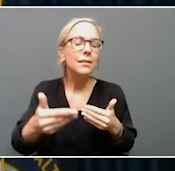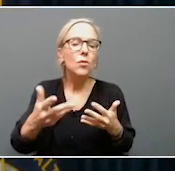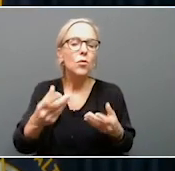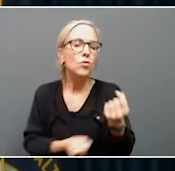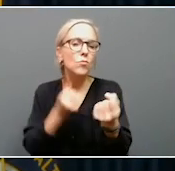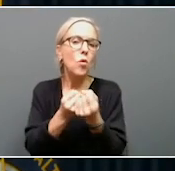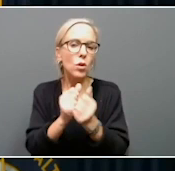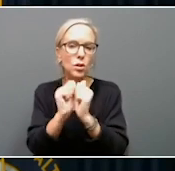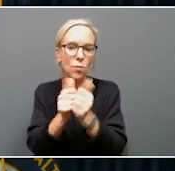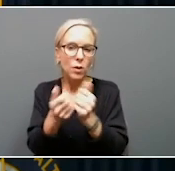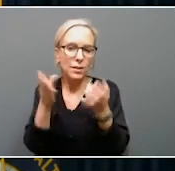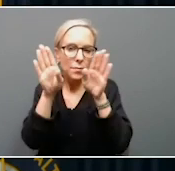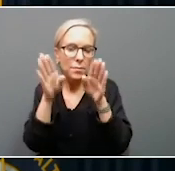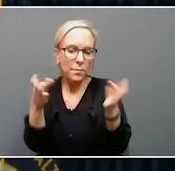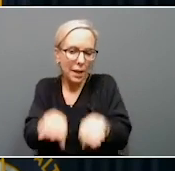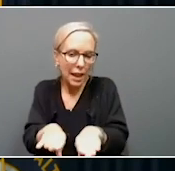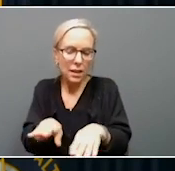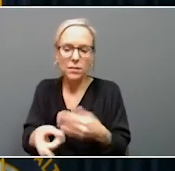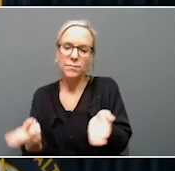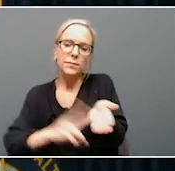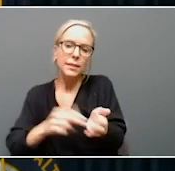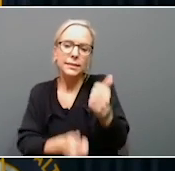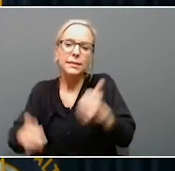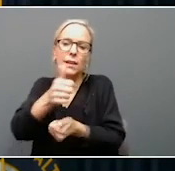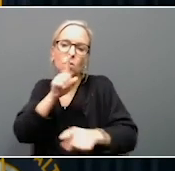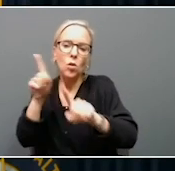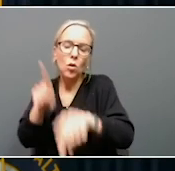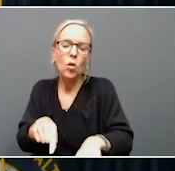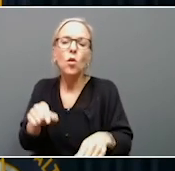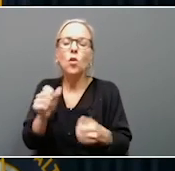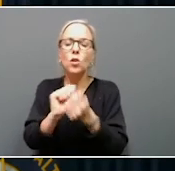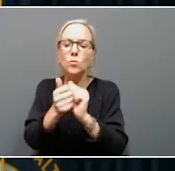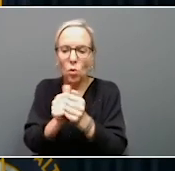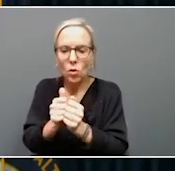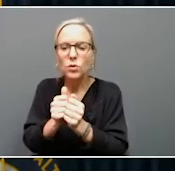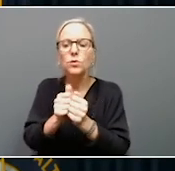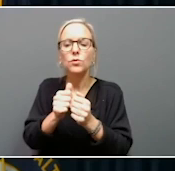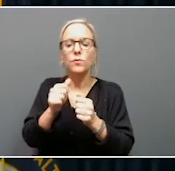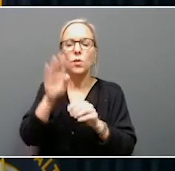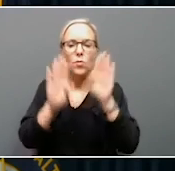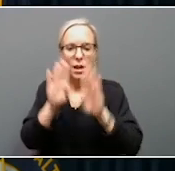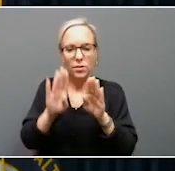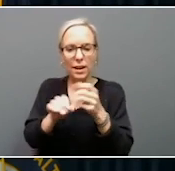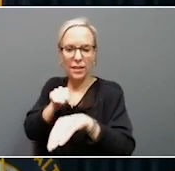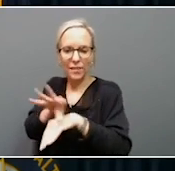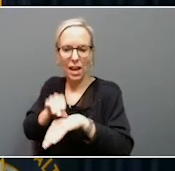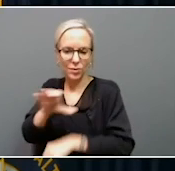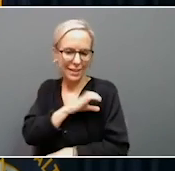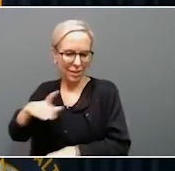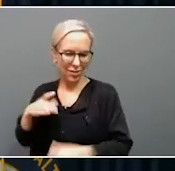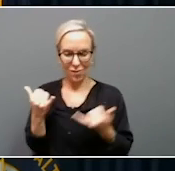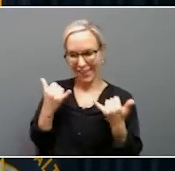signing an executive order that creates a sports wagering advisory council. See, right now, the commission has